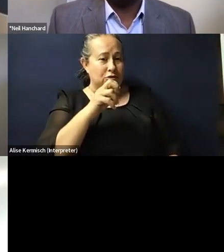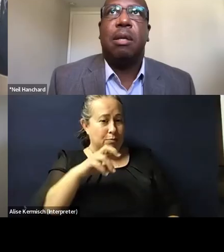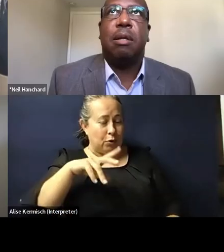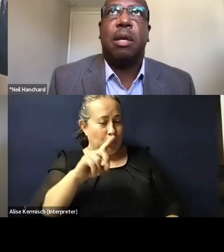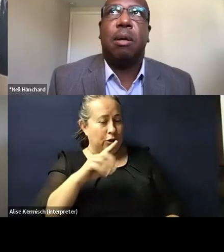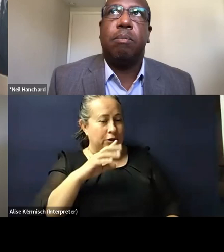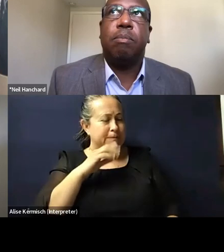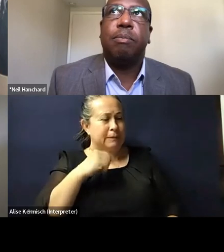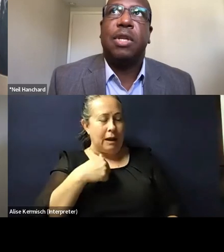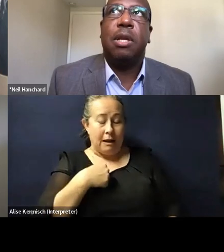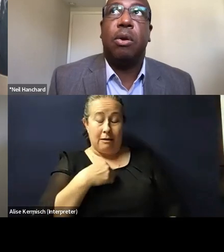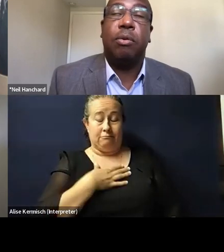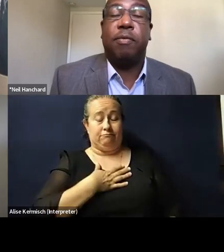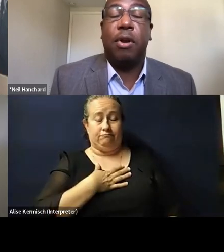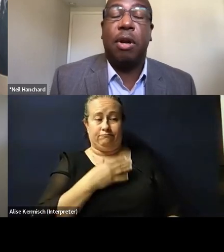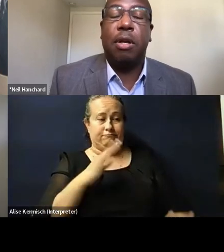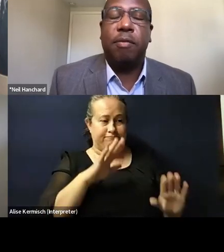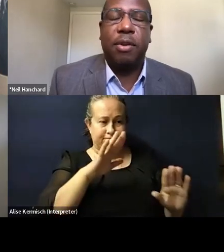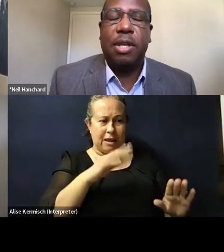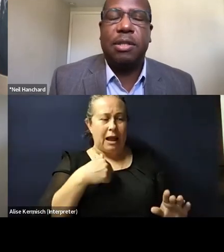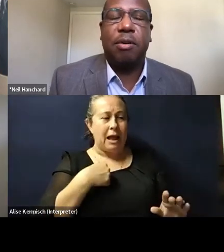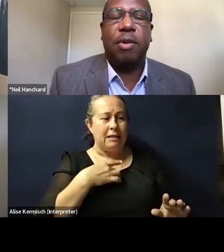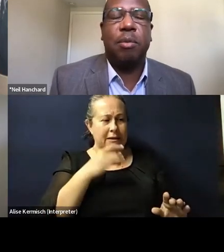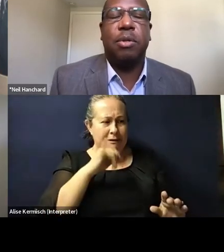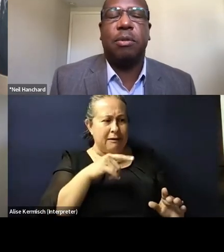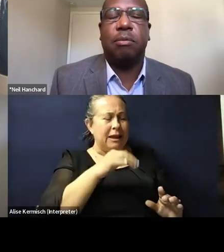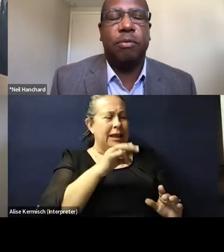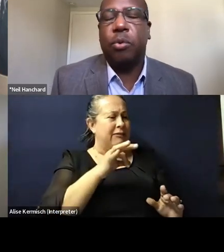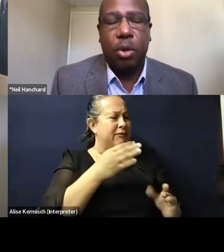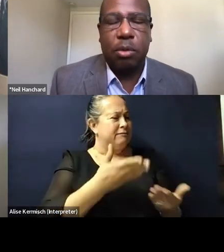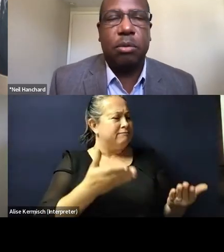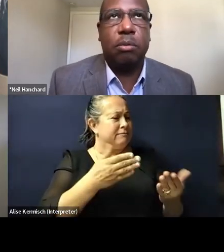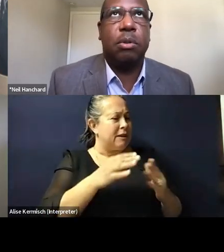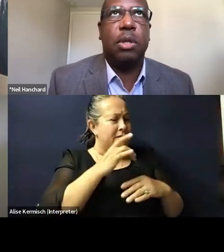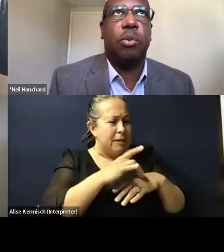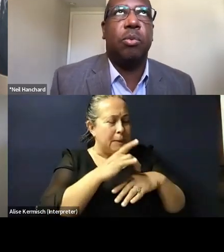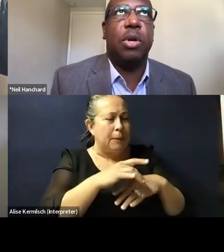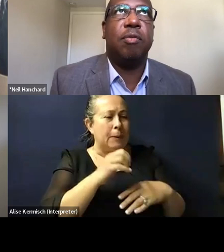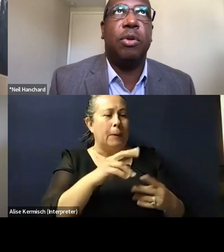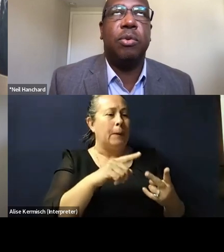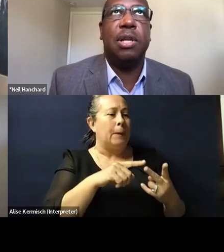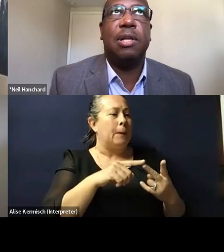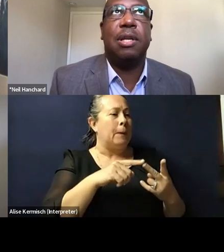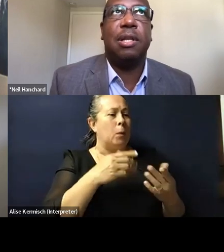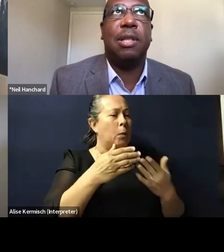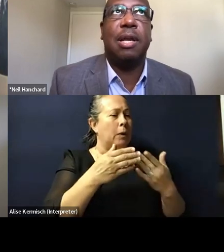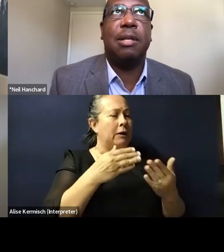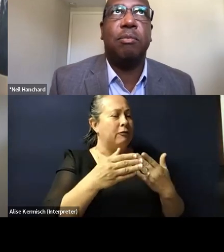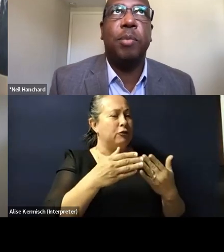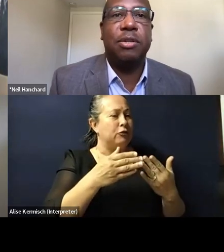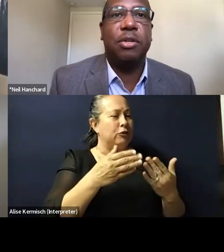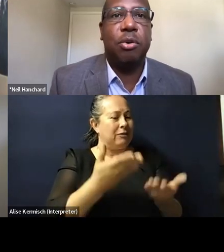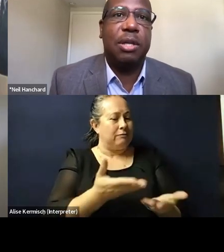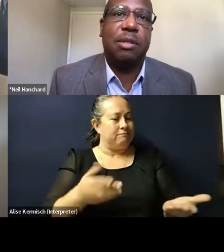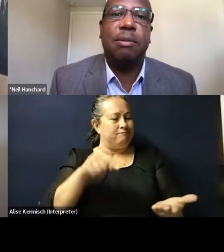um, you know, if there are, if there are things that are available for, you know, whatever utility, that that